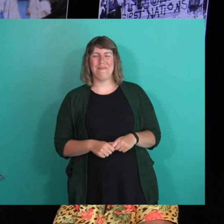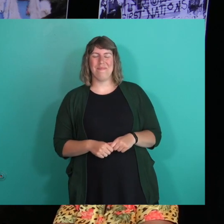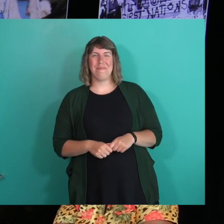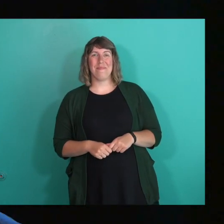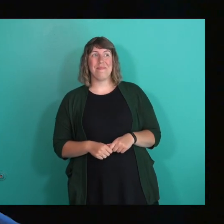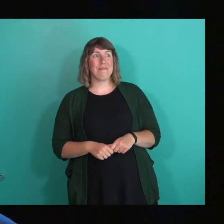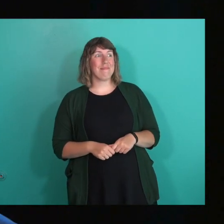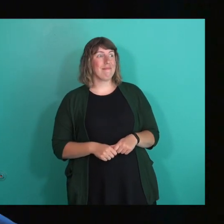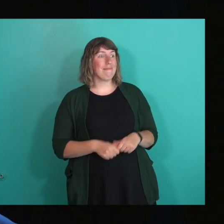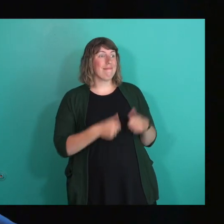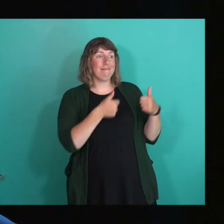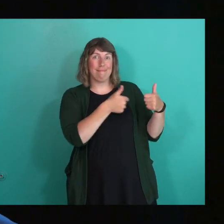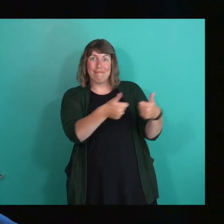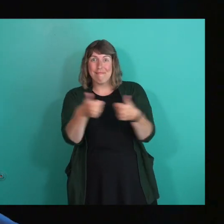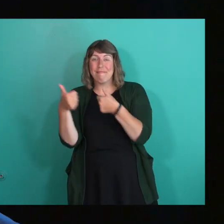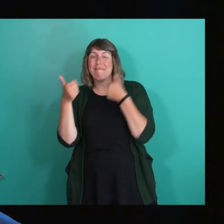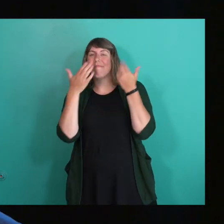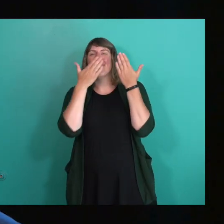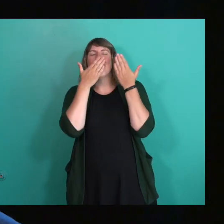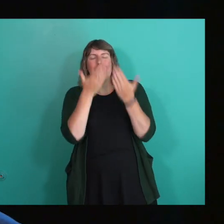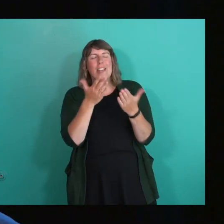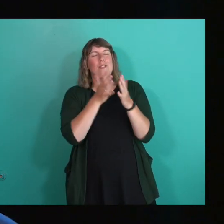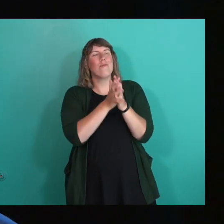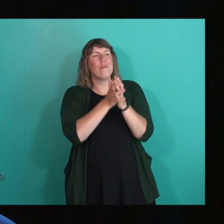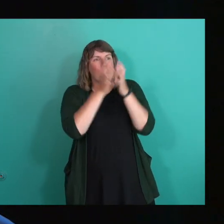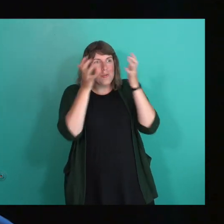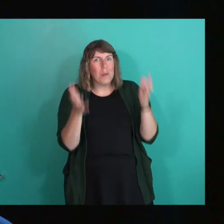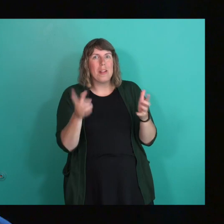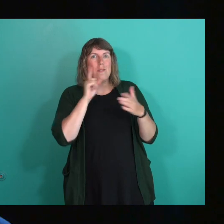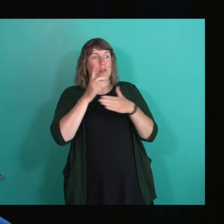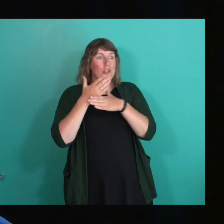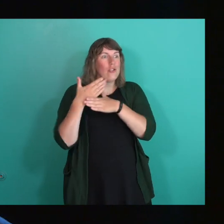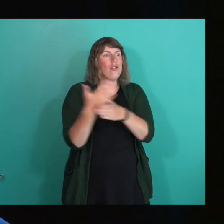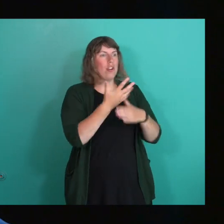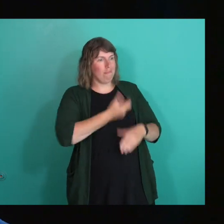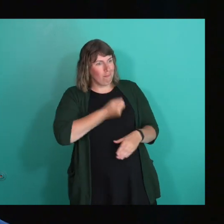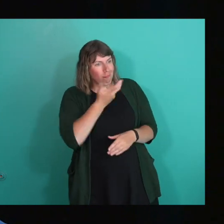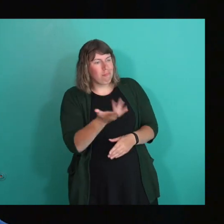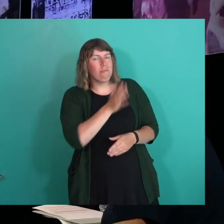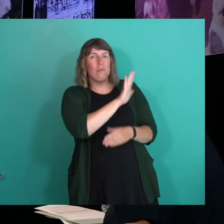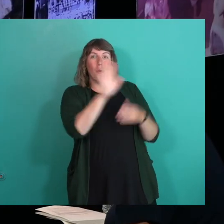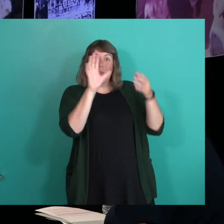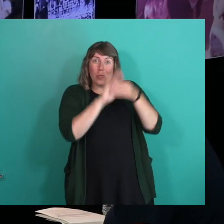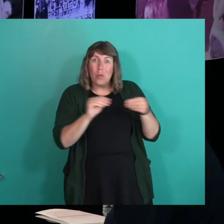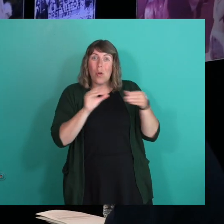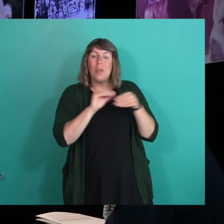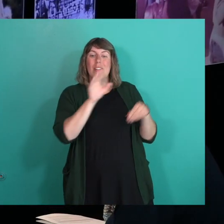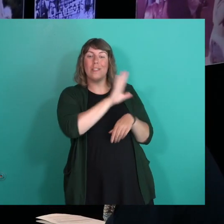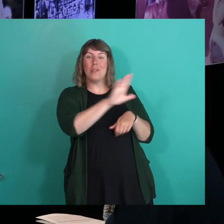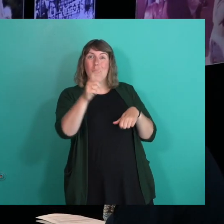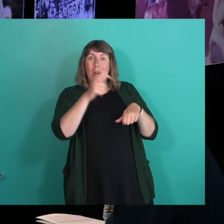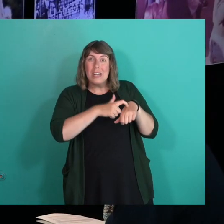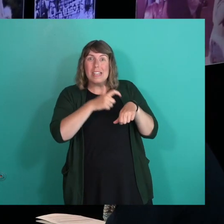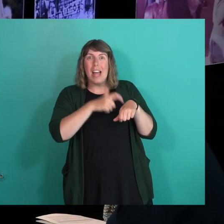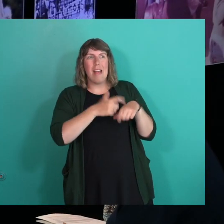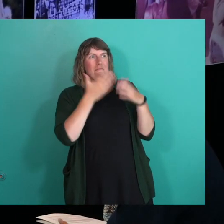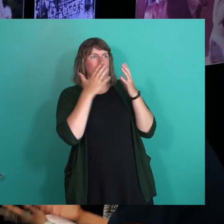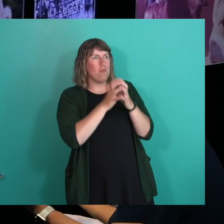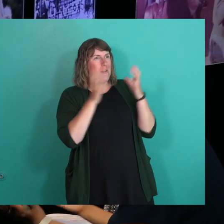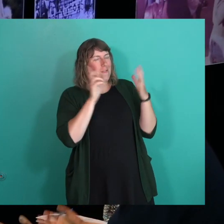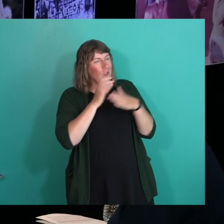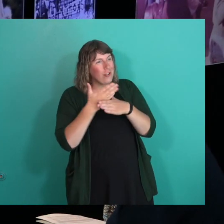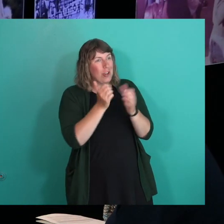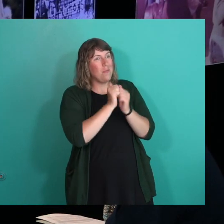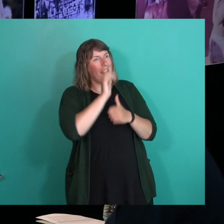Well, I just want to thank all of you for, for sharing your, your stories and your time and your hearts with, with